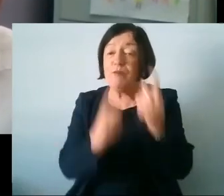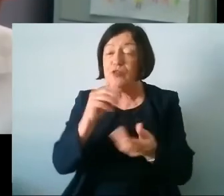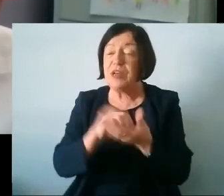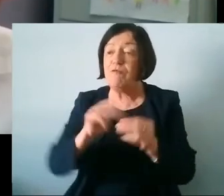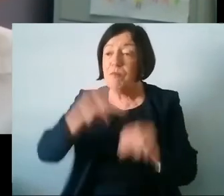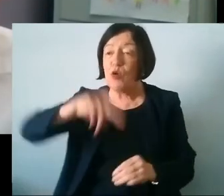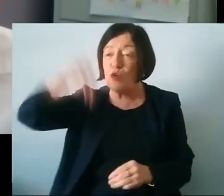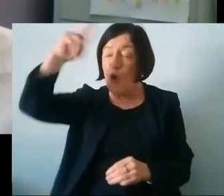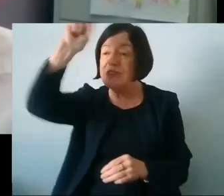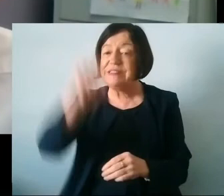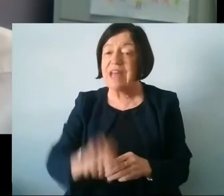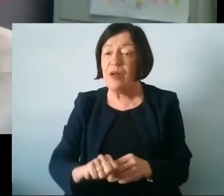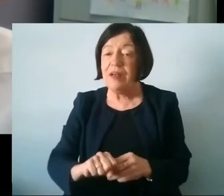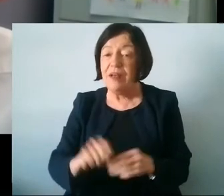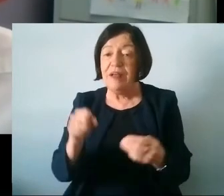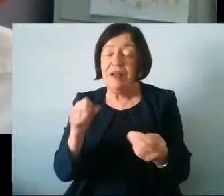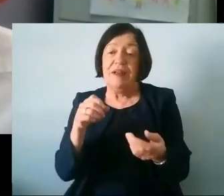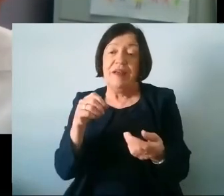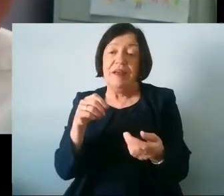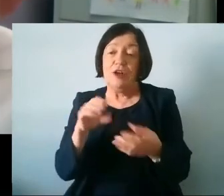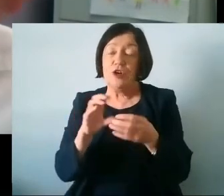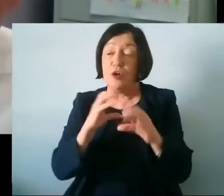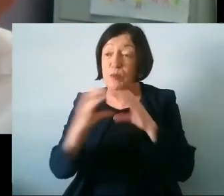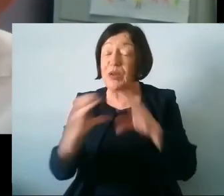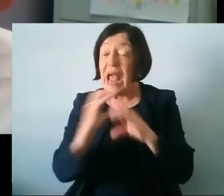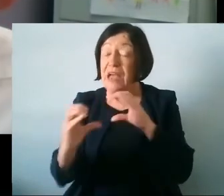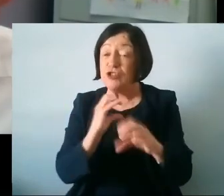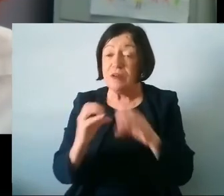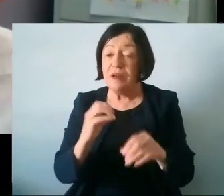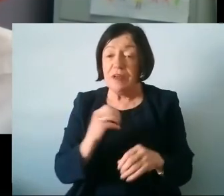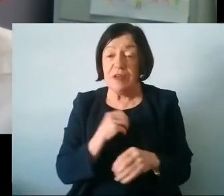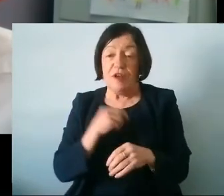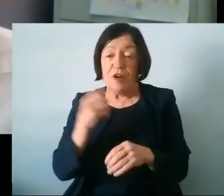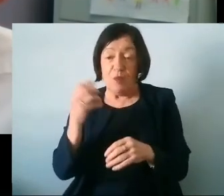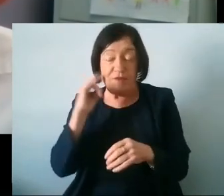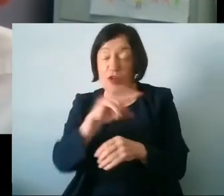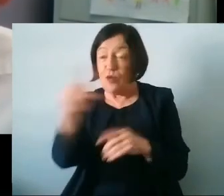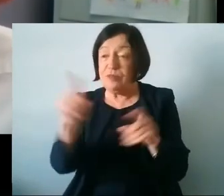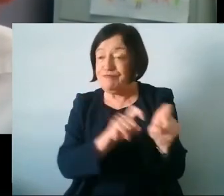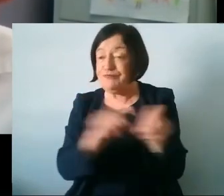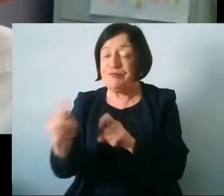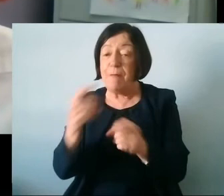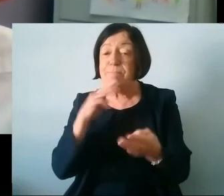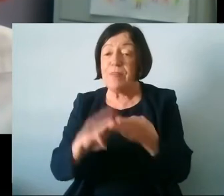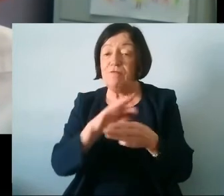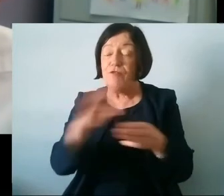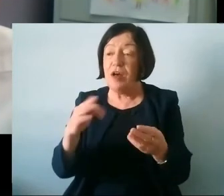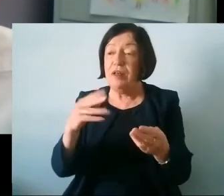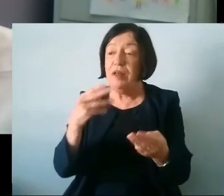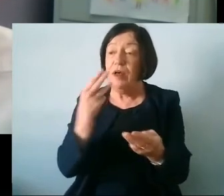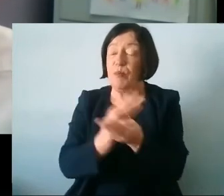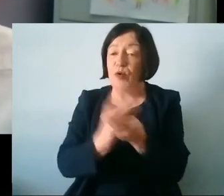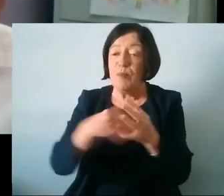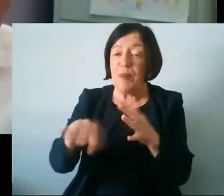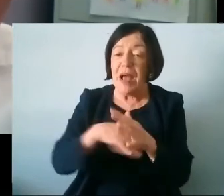north south um communication in that regard uh we certainly heard consistent messages from disadvantaged communities about